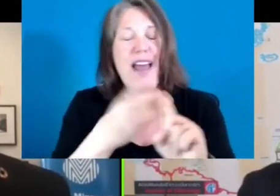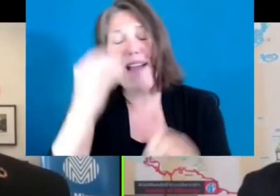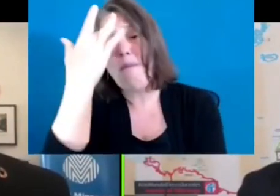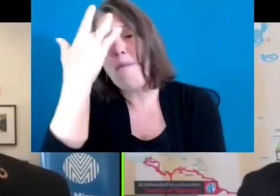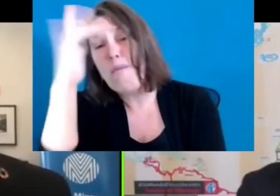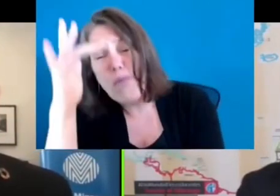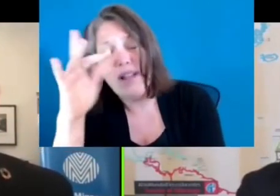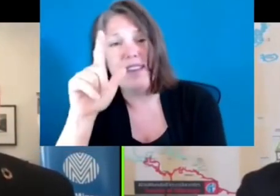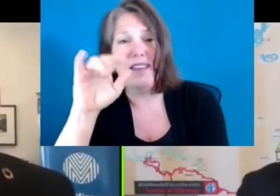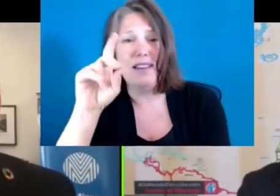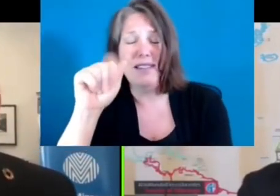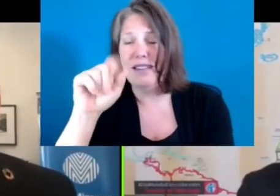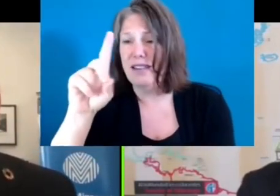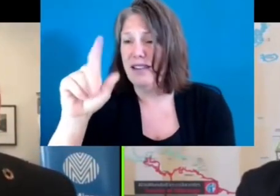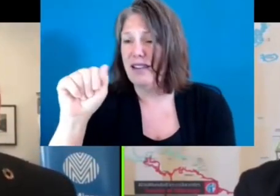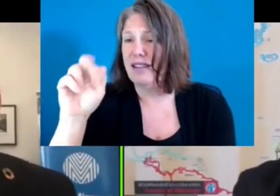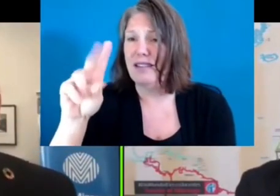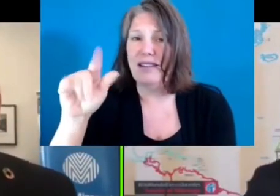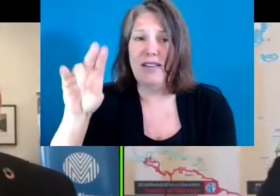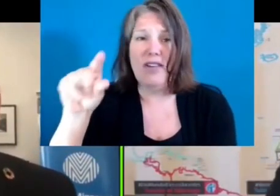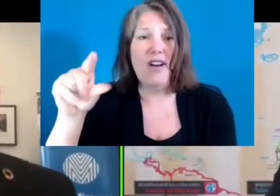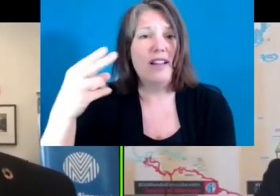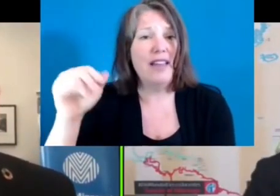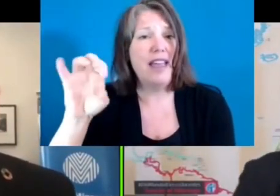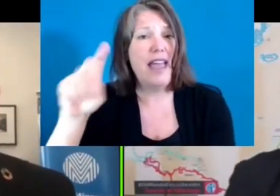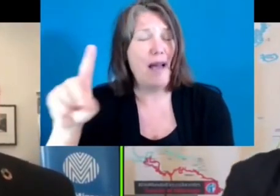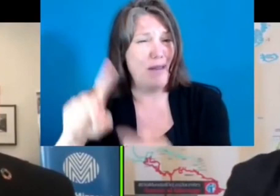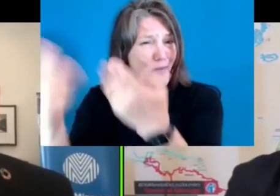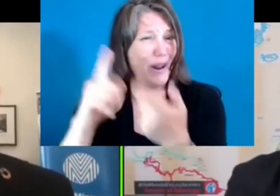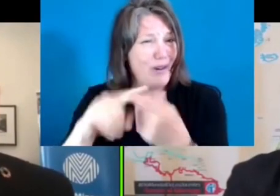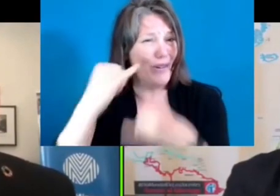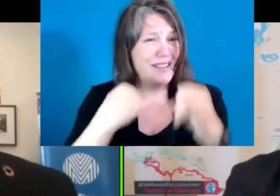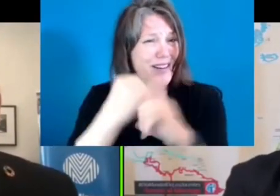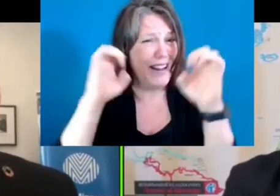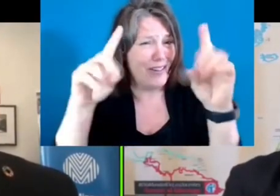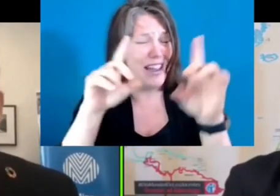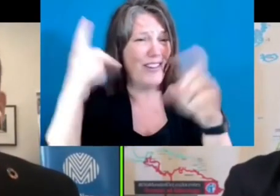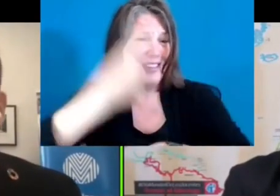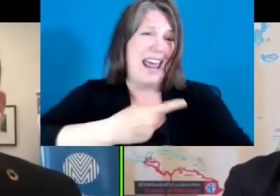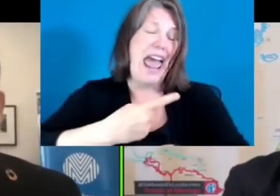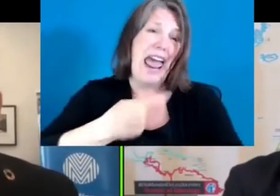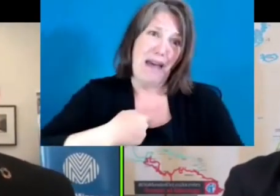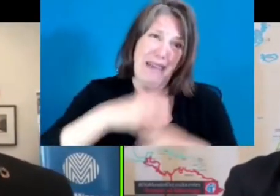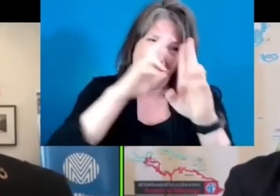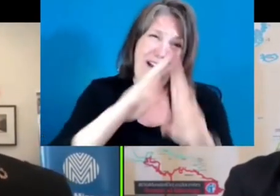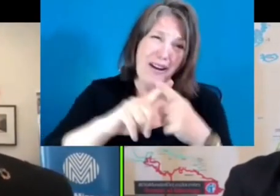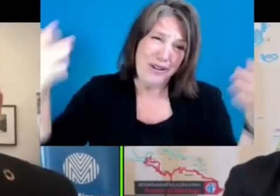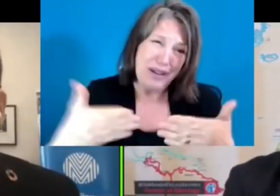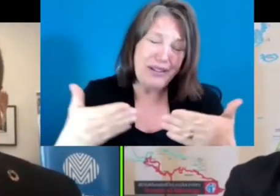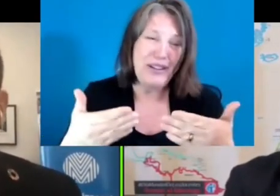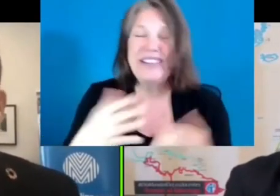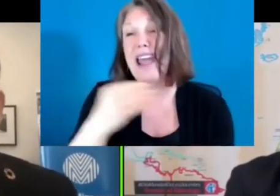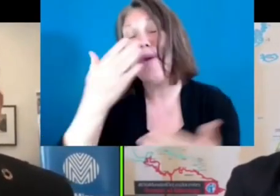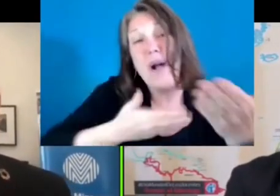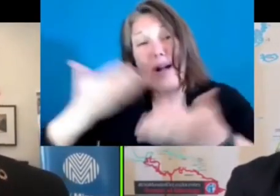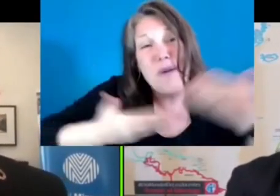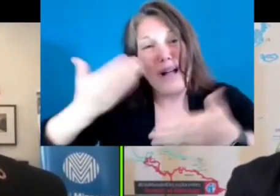me the honor of getting to introduce her. Thank you. you so much, David. And welcome. Welcome, Linda. And we're going to exit and we're going to come back and ask